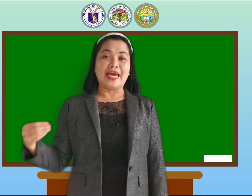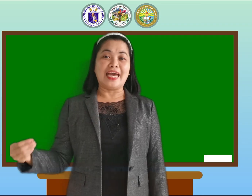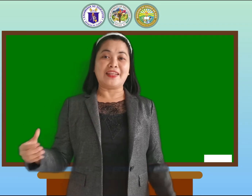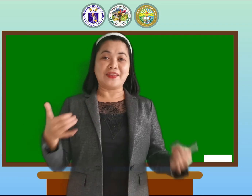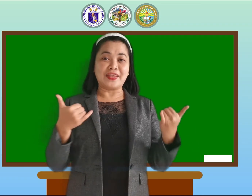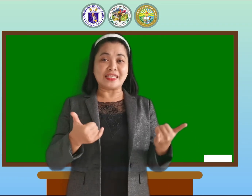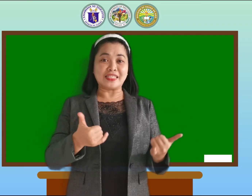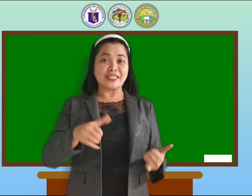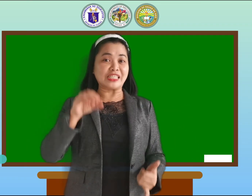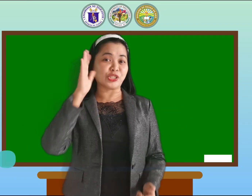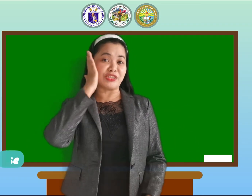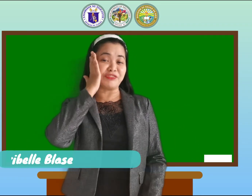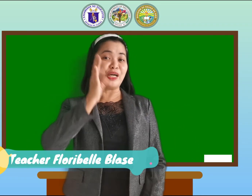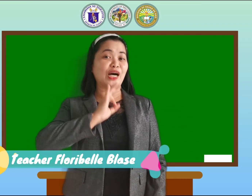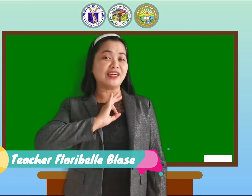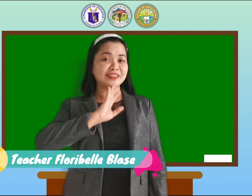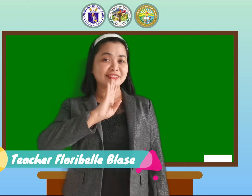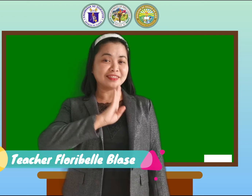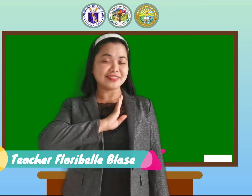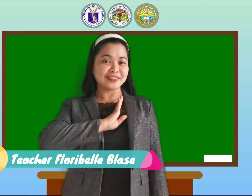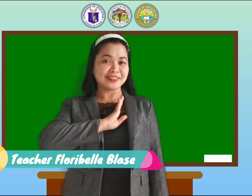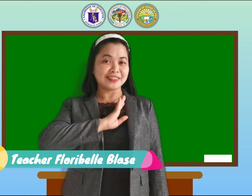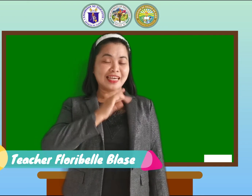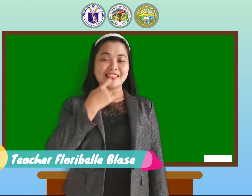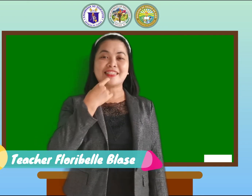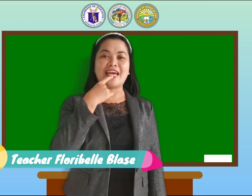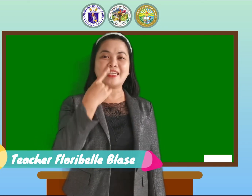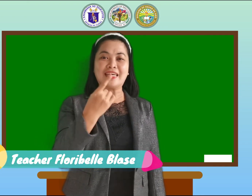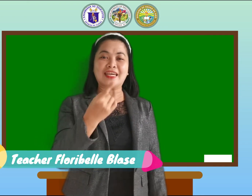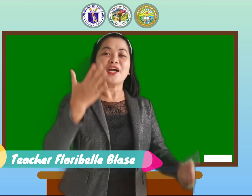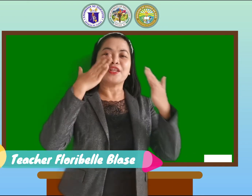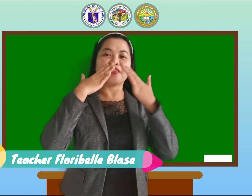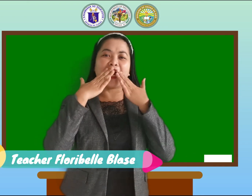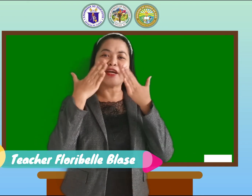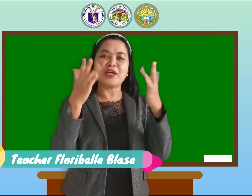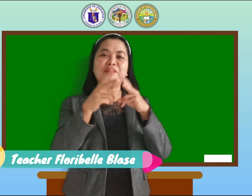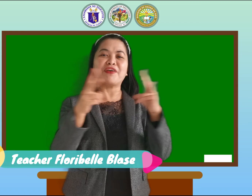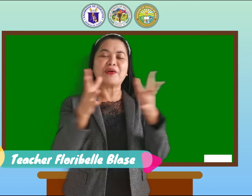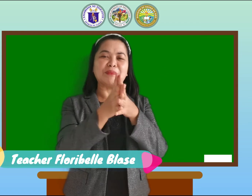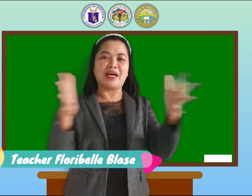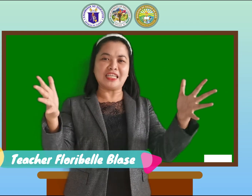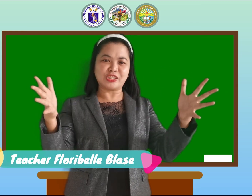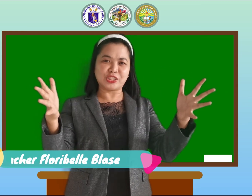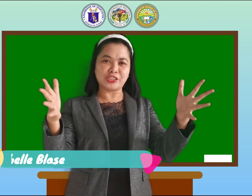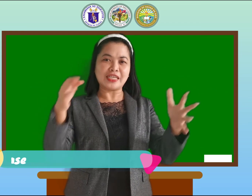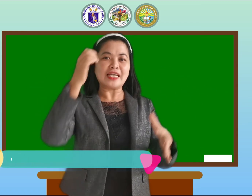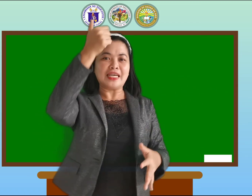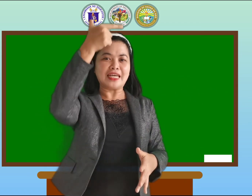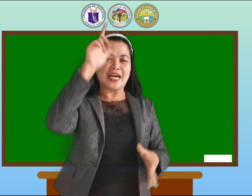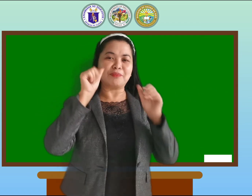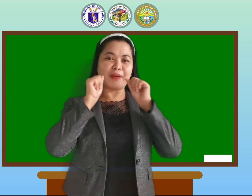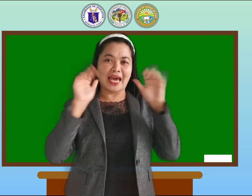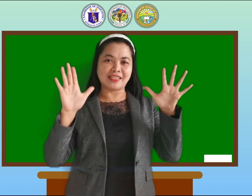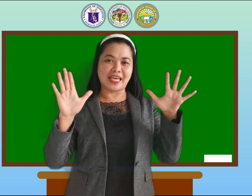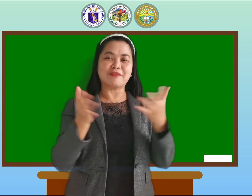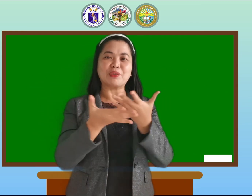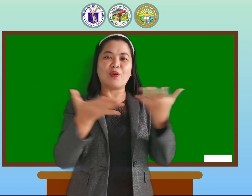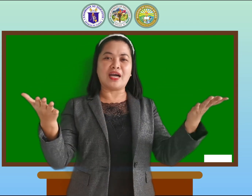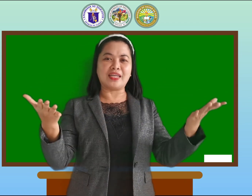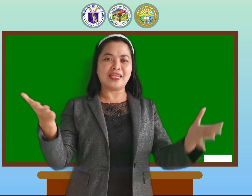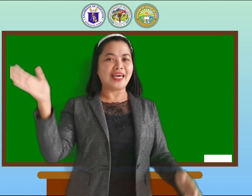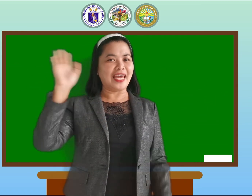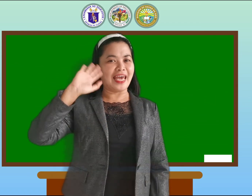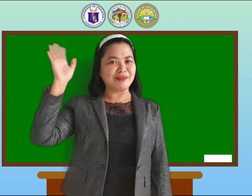And this is Teacher Flo saying, thank you very much. God bless